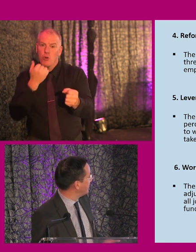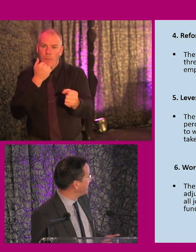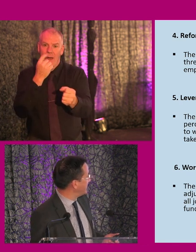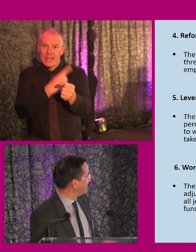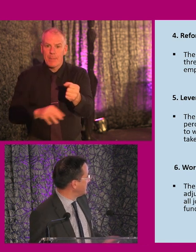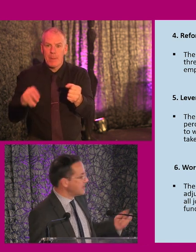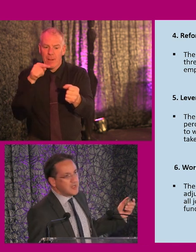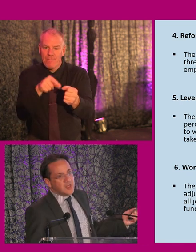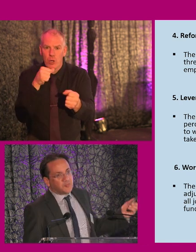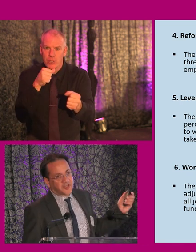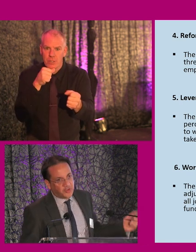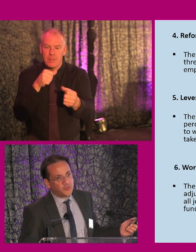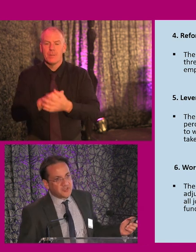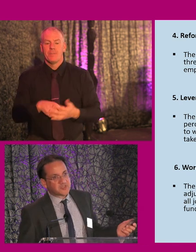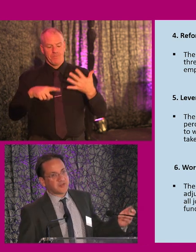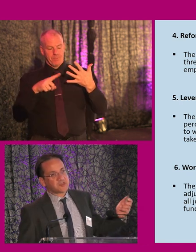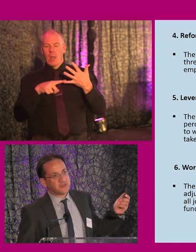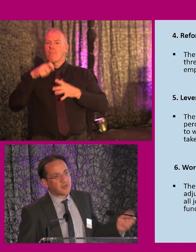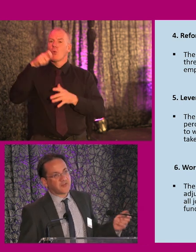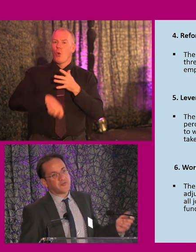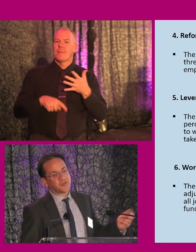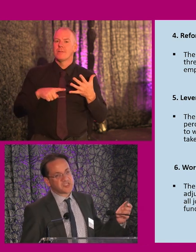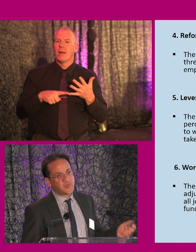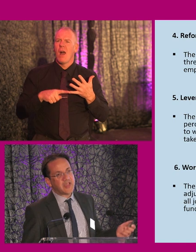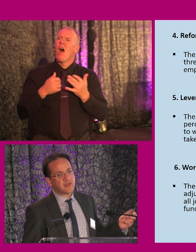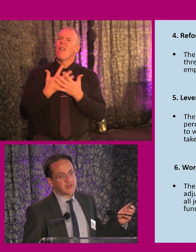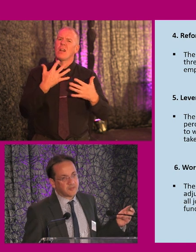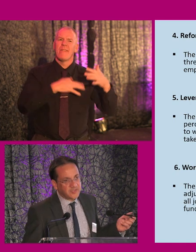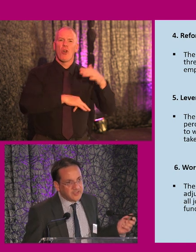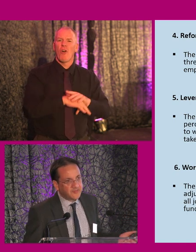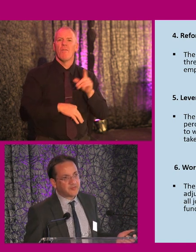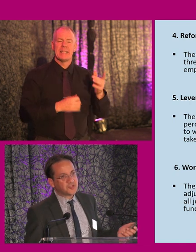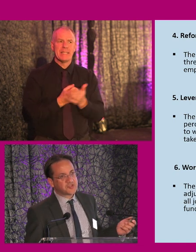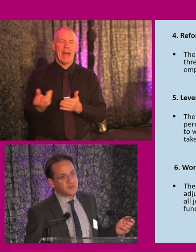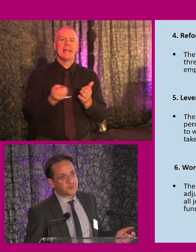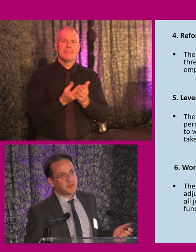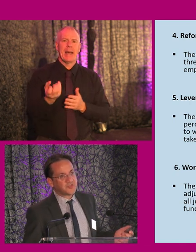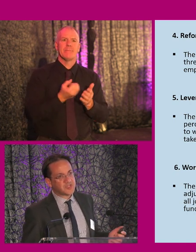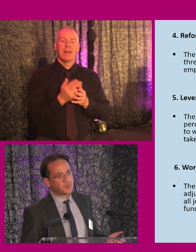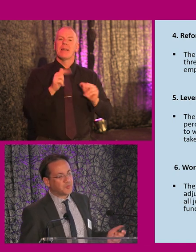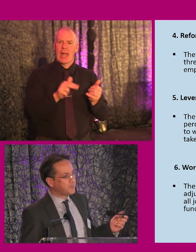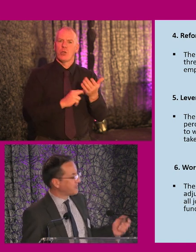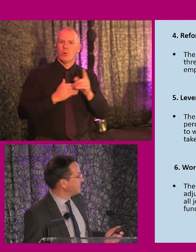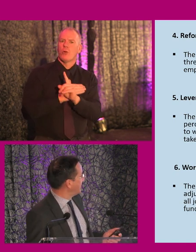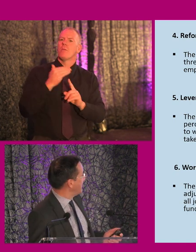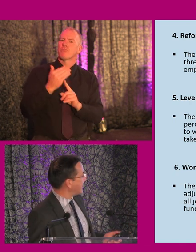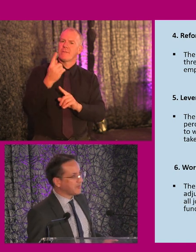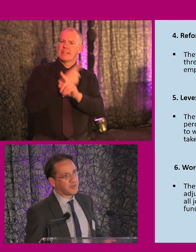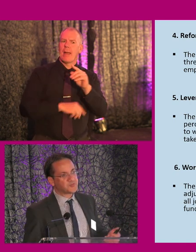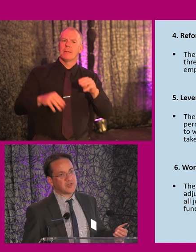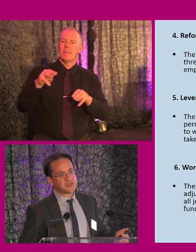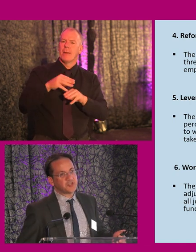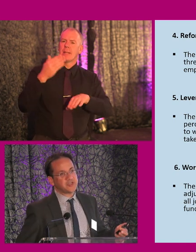of disabled people. Procurements, there's a lot of government spend that can be leveraged to improve disabled people's employment